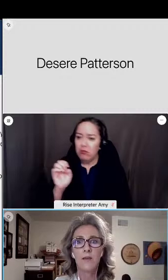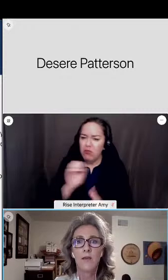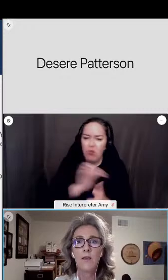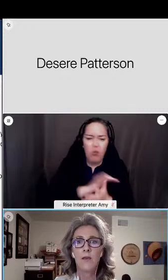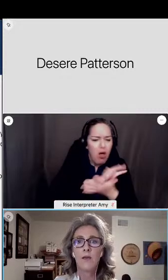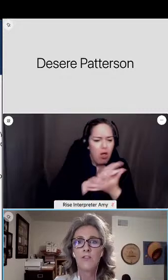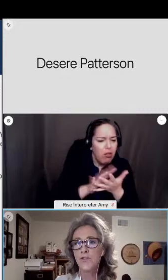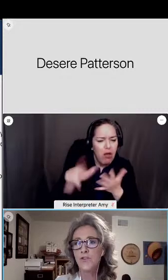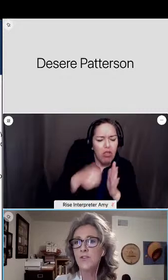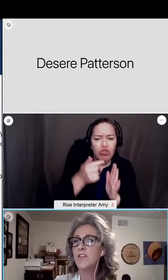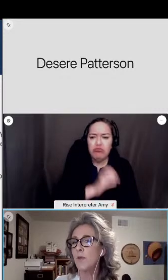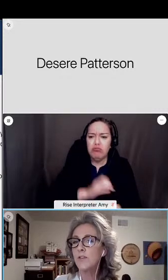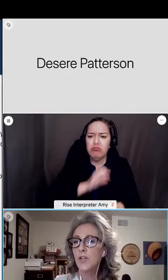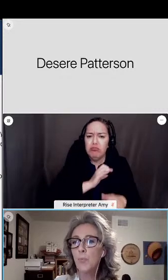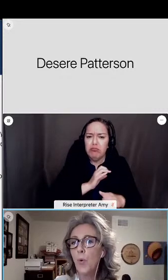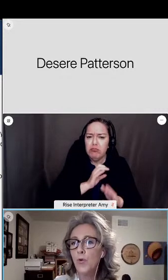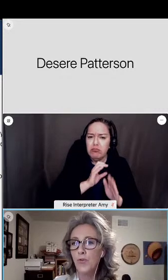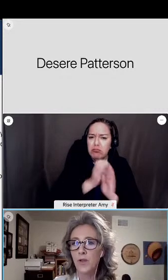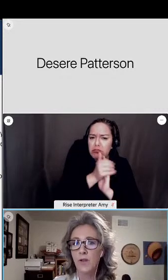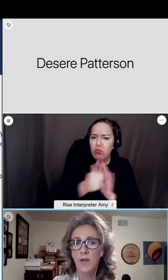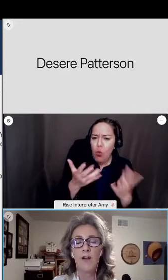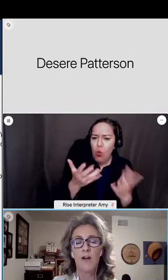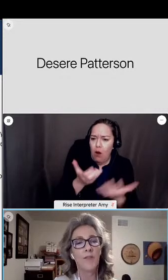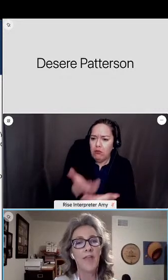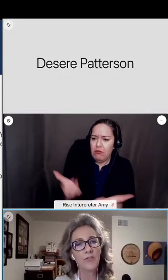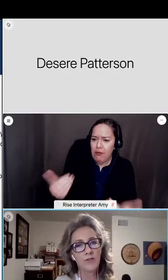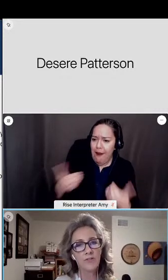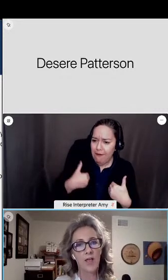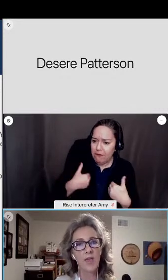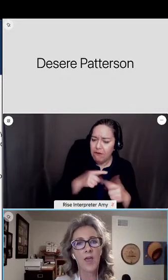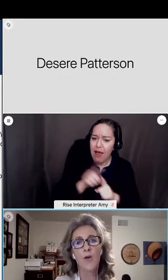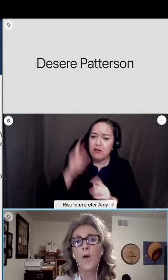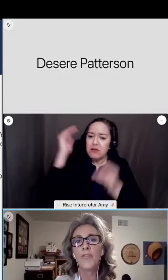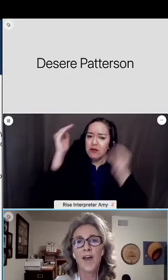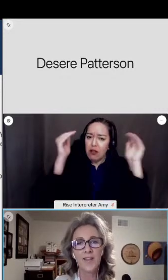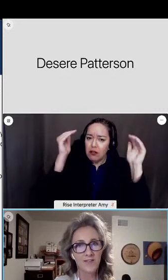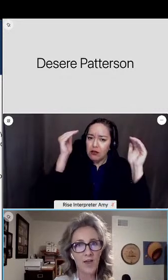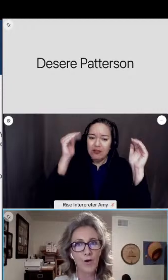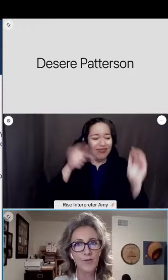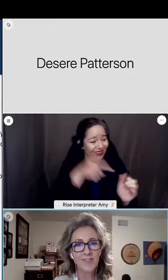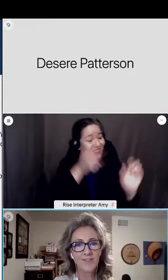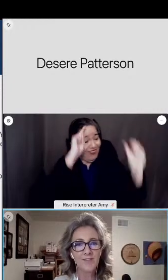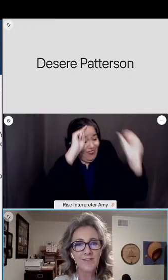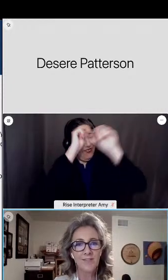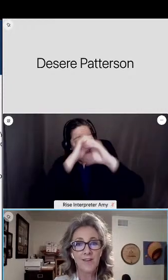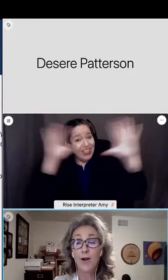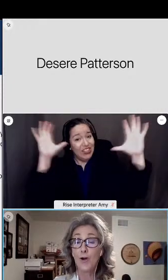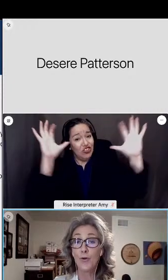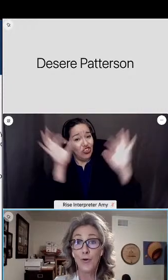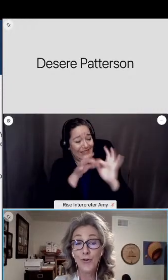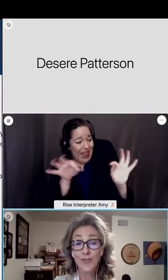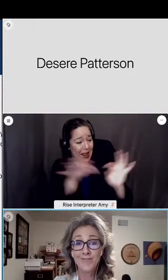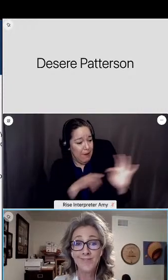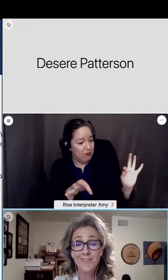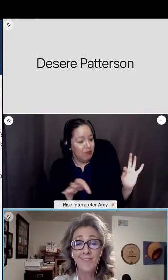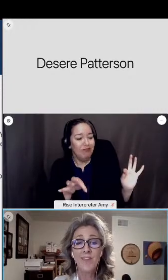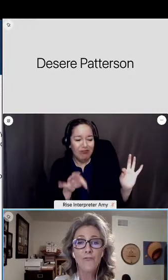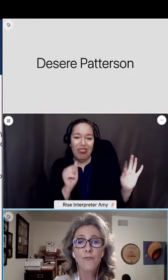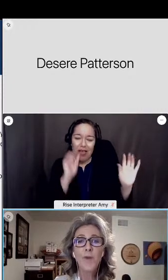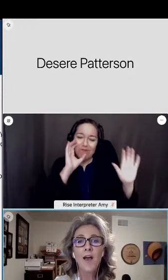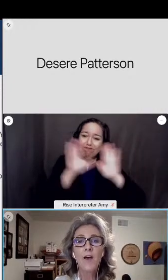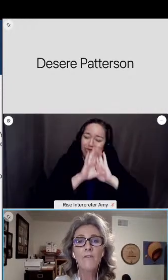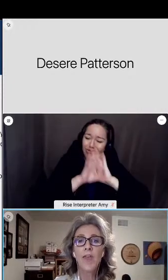society? The vision statement is our portrait of what that looks like and what that entails. Our goal,